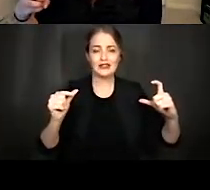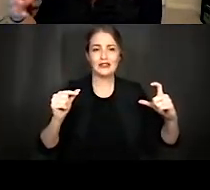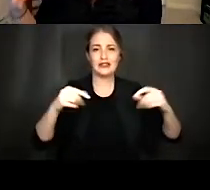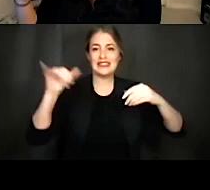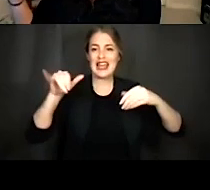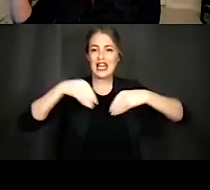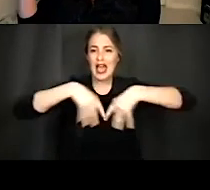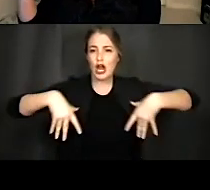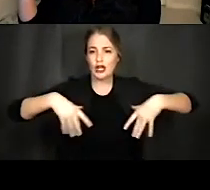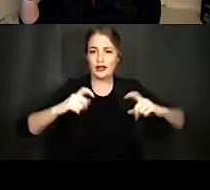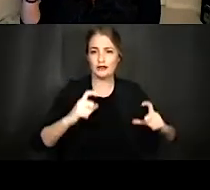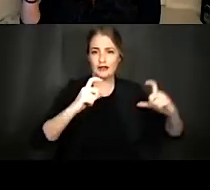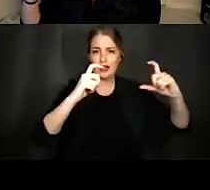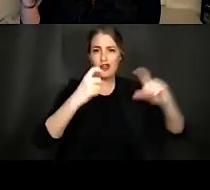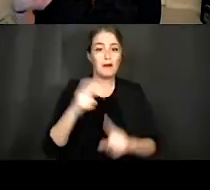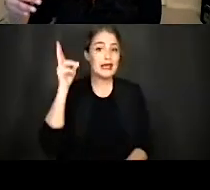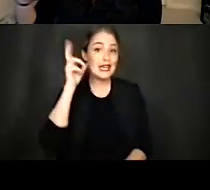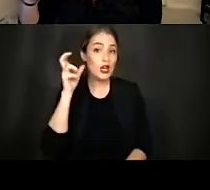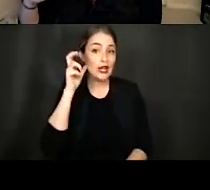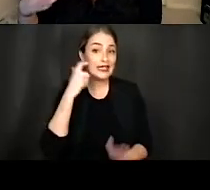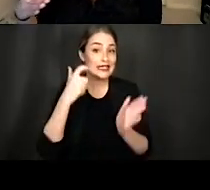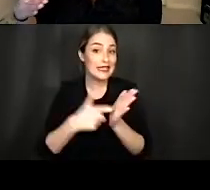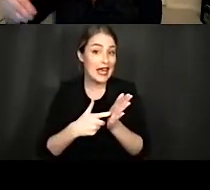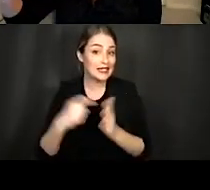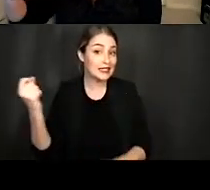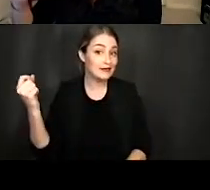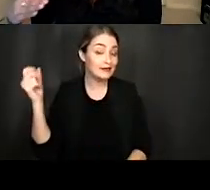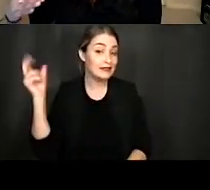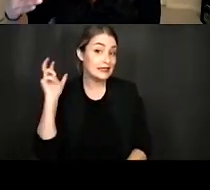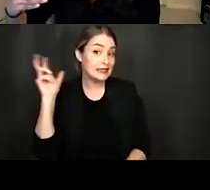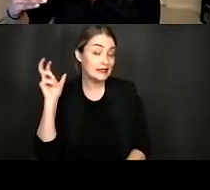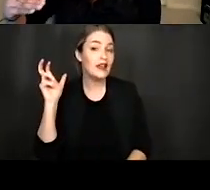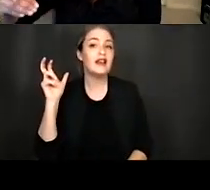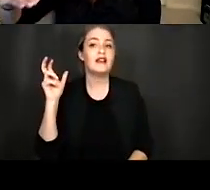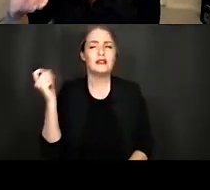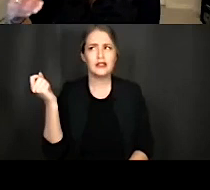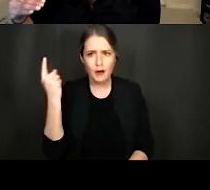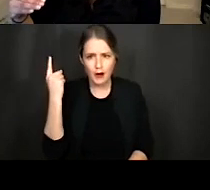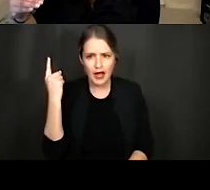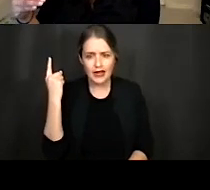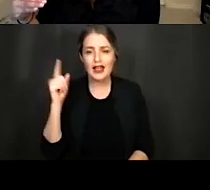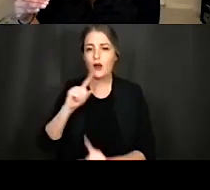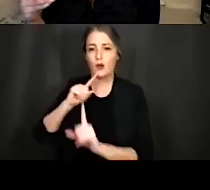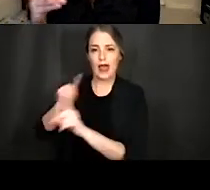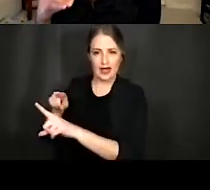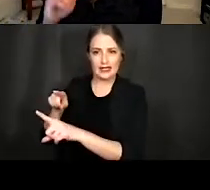hearing, the kind of detection of the signal, through listening, comprehending, and reacting.